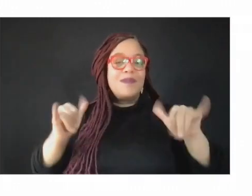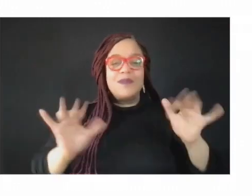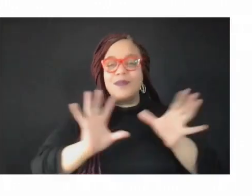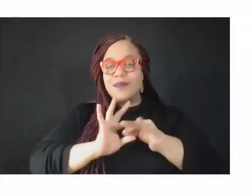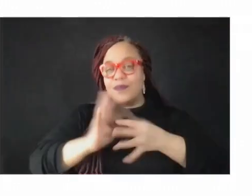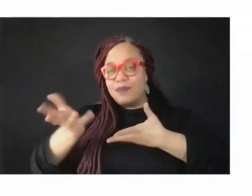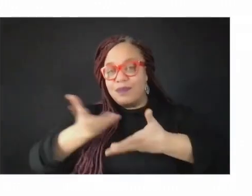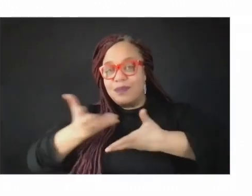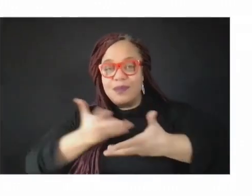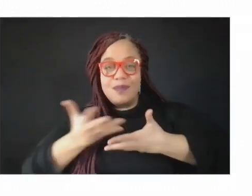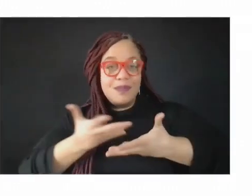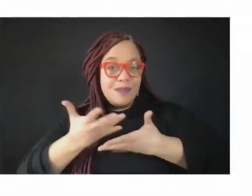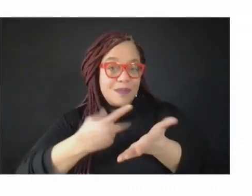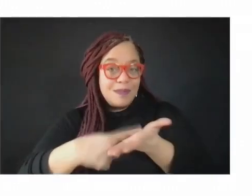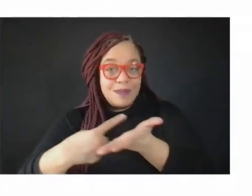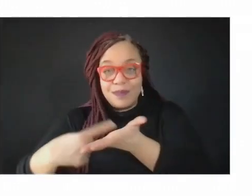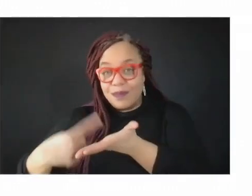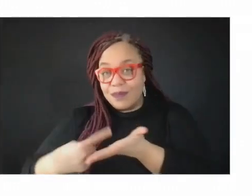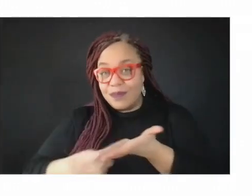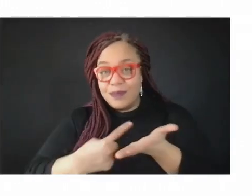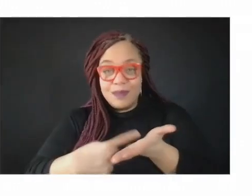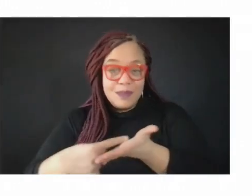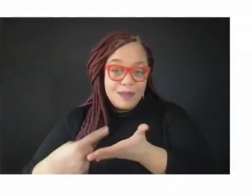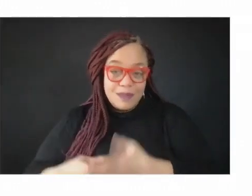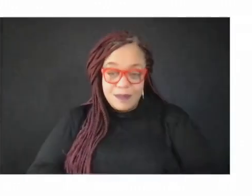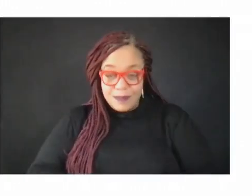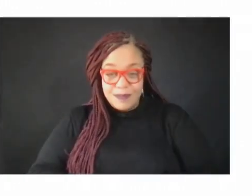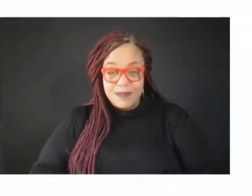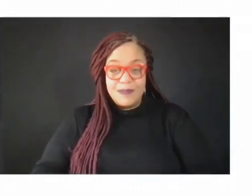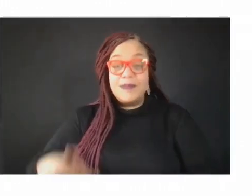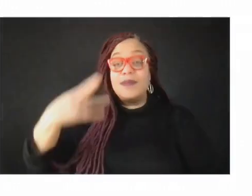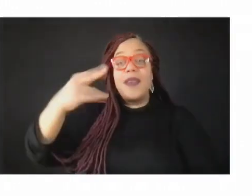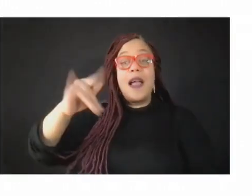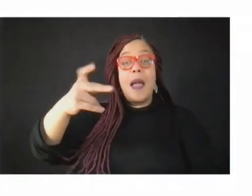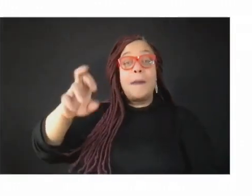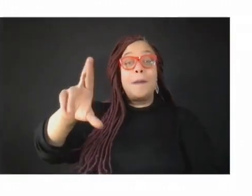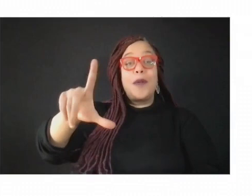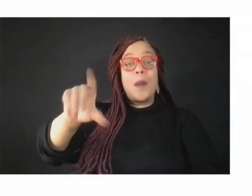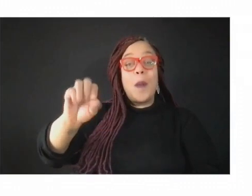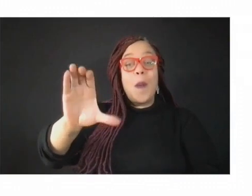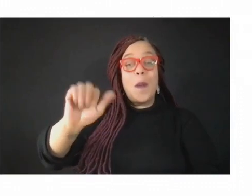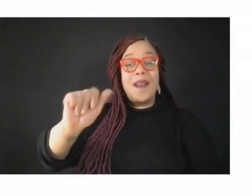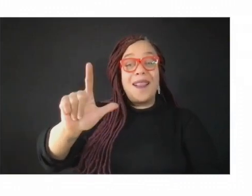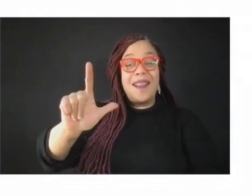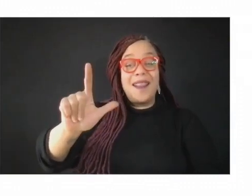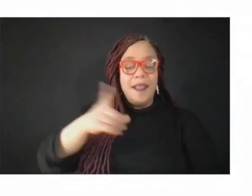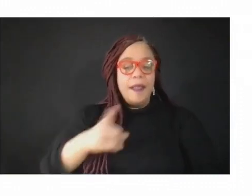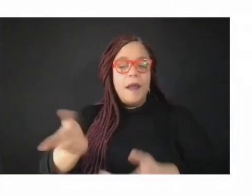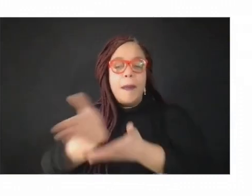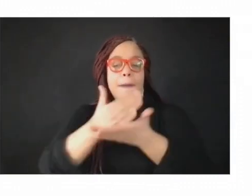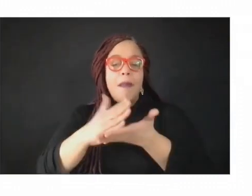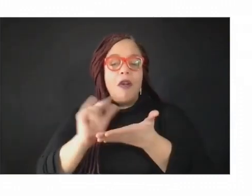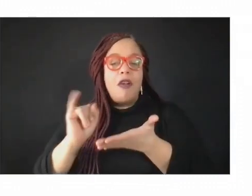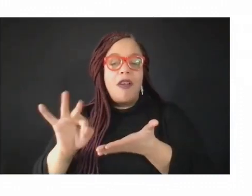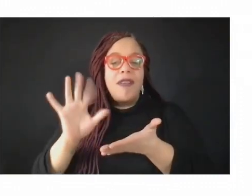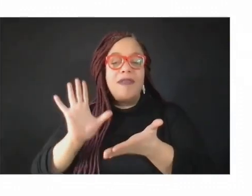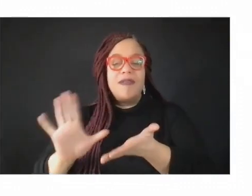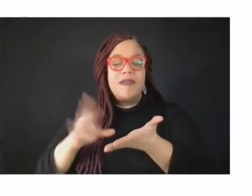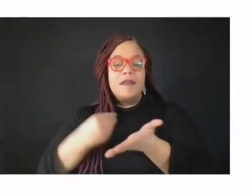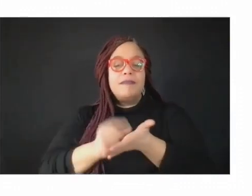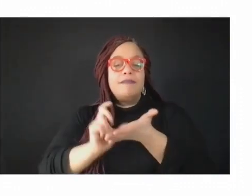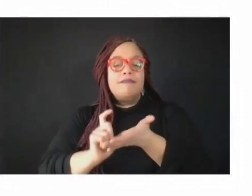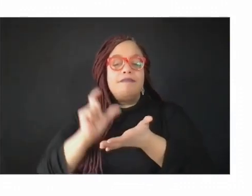Incorporating our hyperlocal services into their reimbursement models. We desired community health workers to